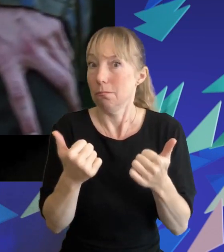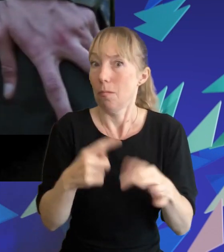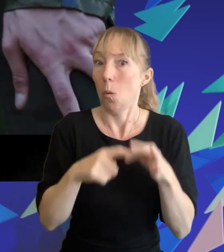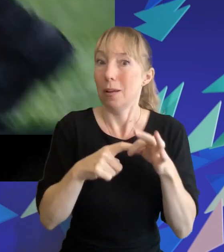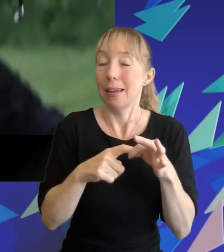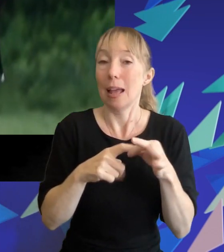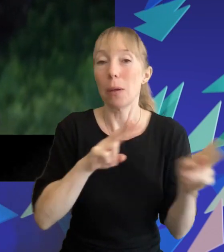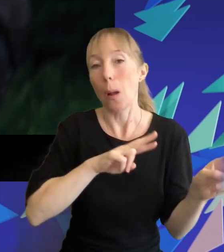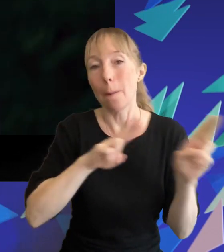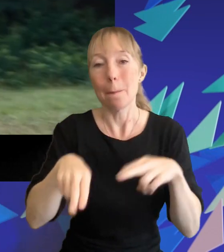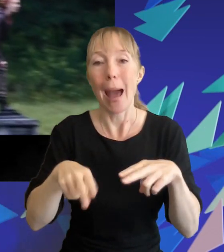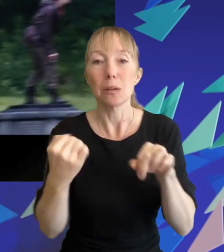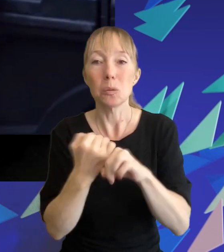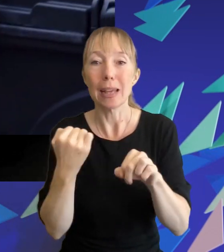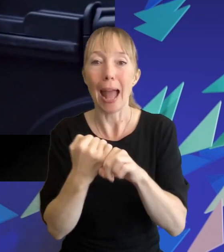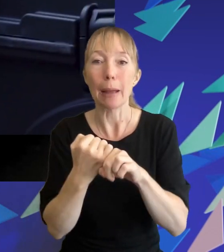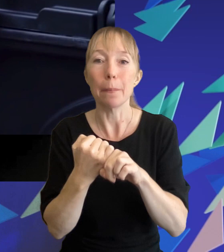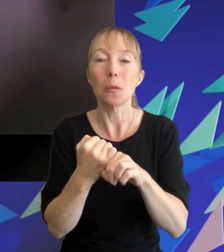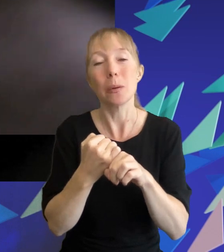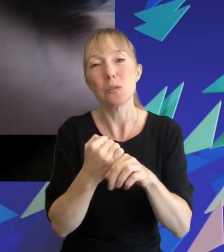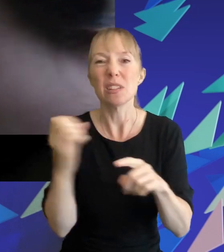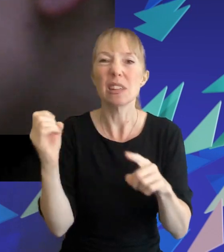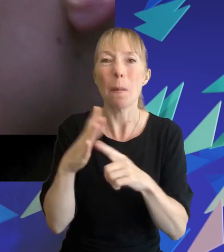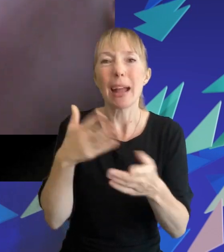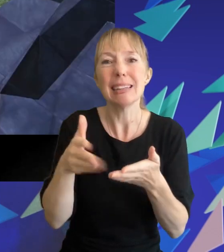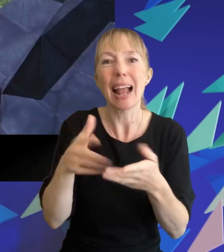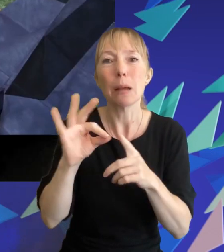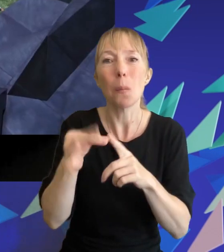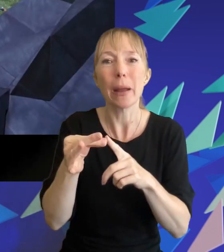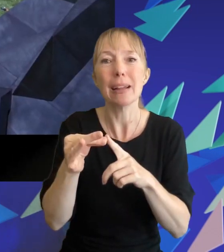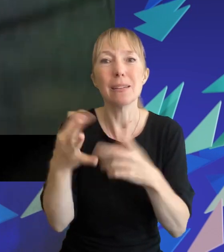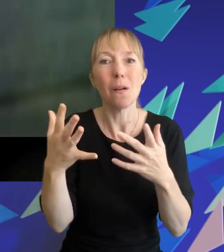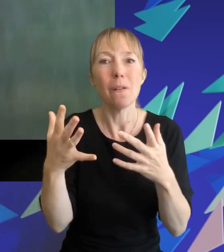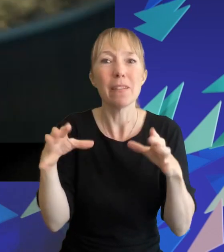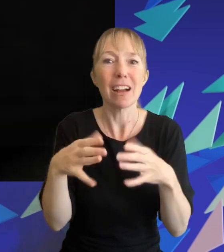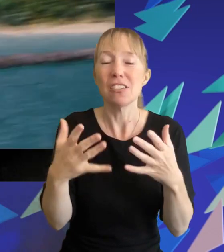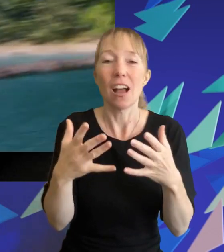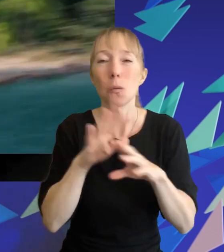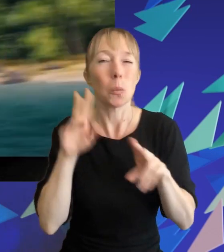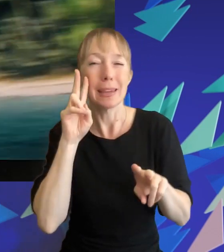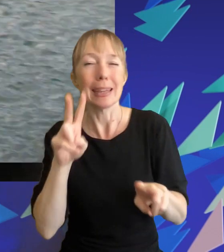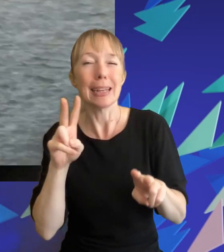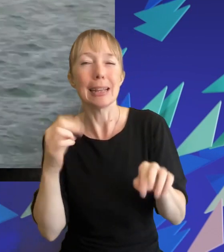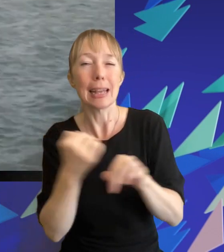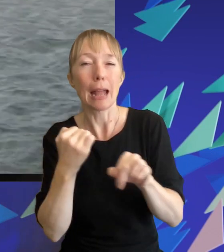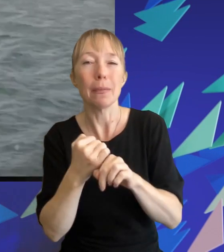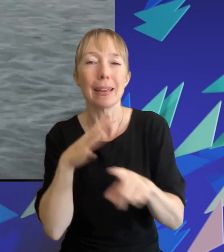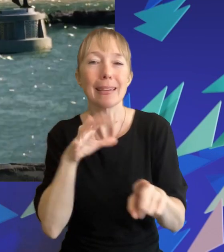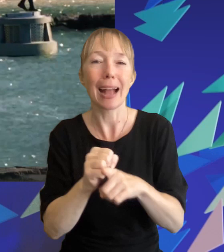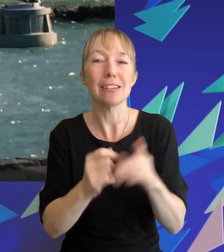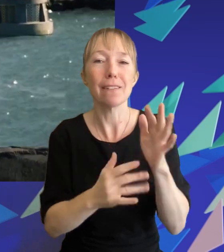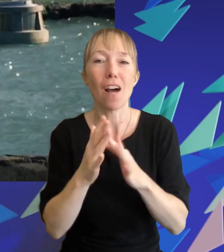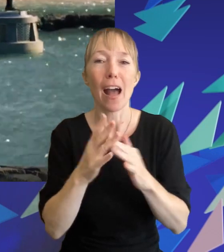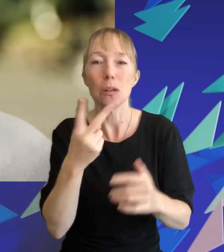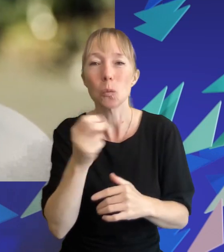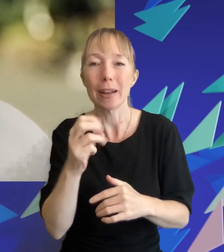games itself the main selling point of the franchise to begin with which hasn't been done since catching fire in 2013. this will